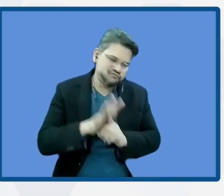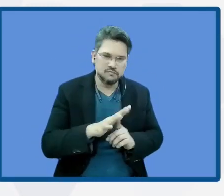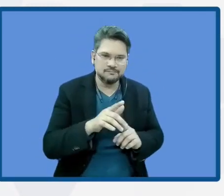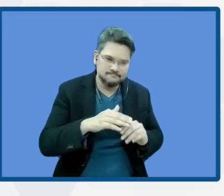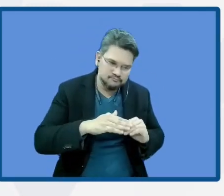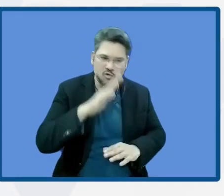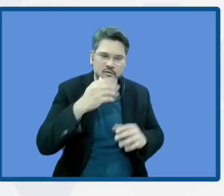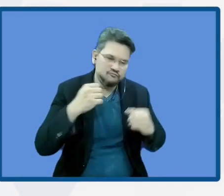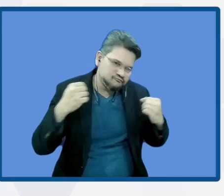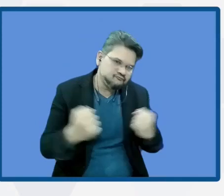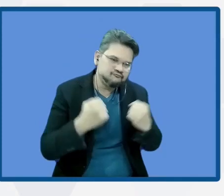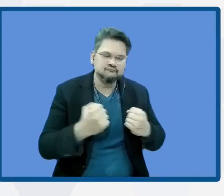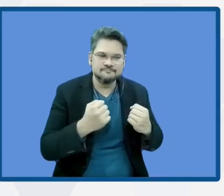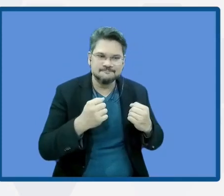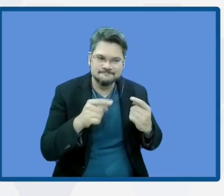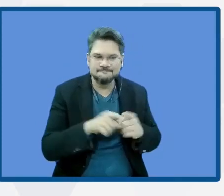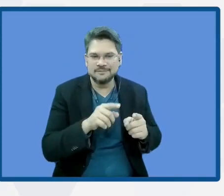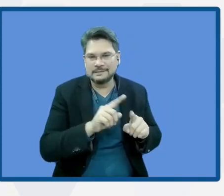vulnerable areas.